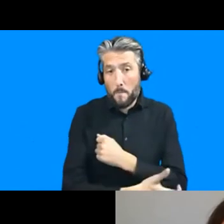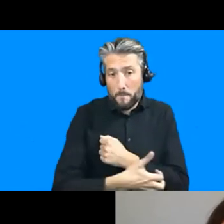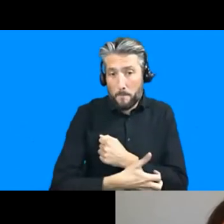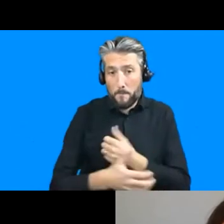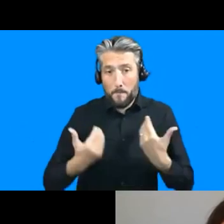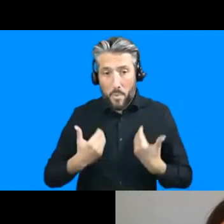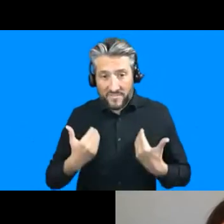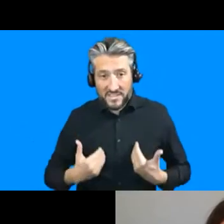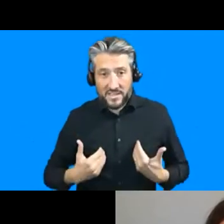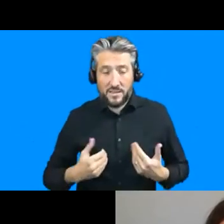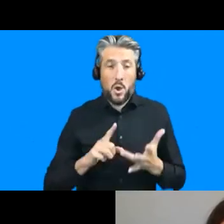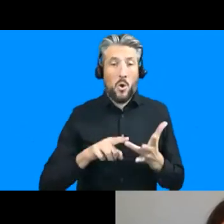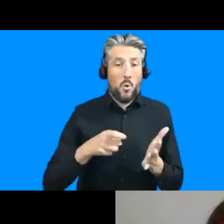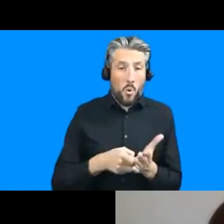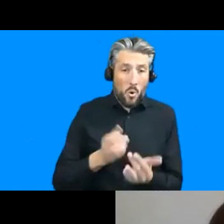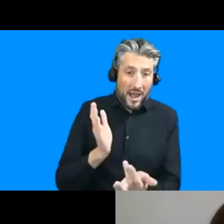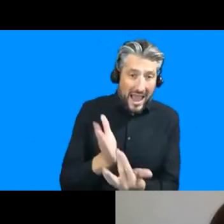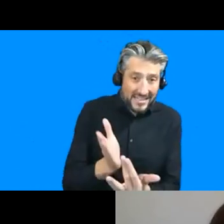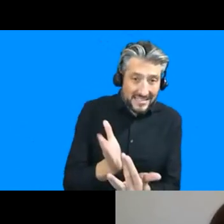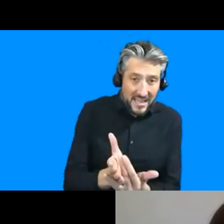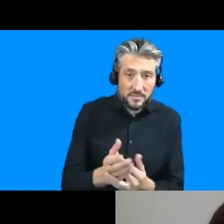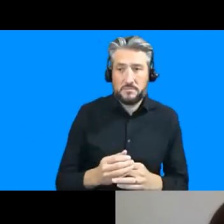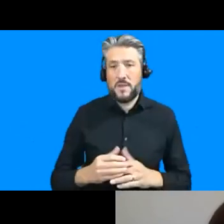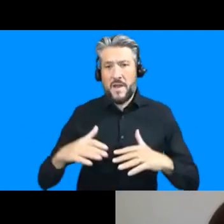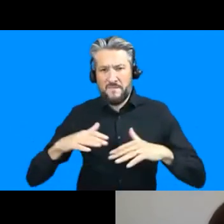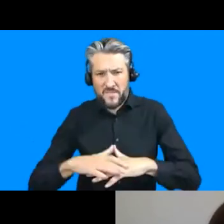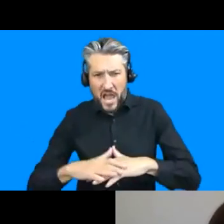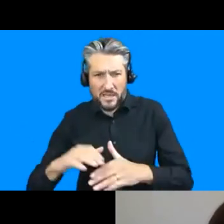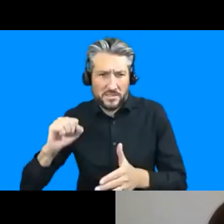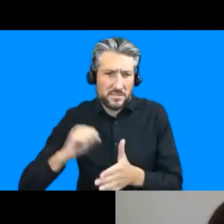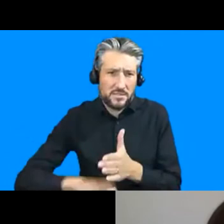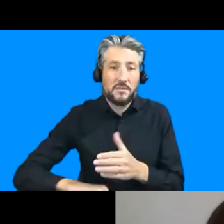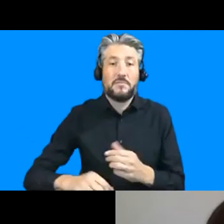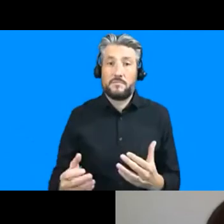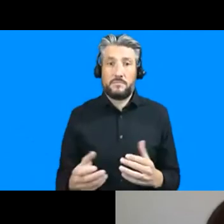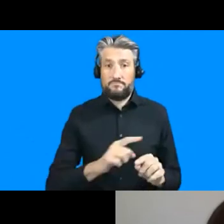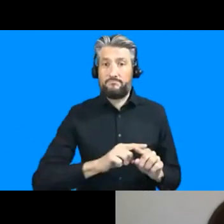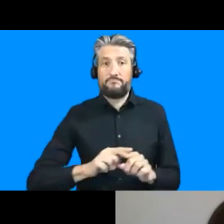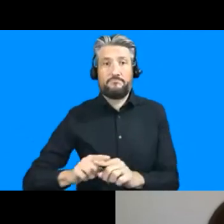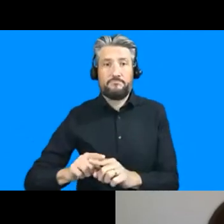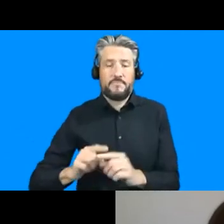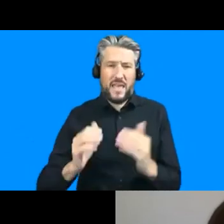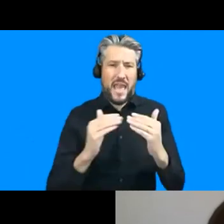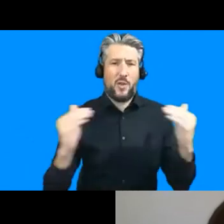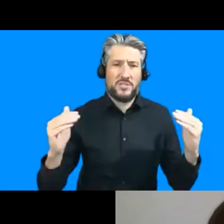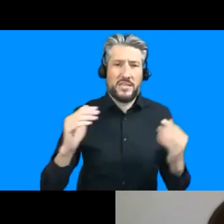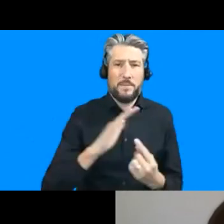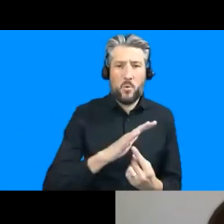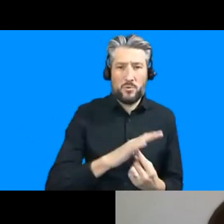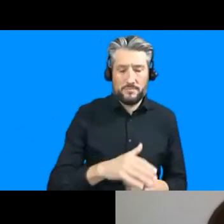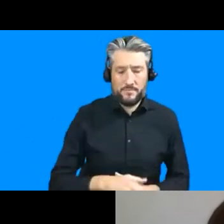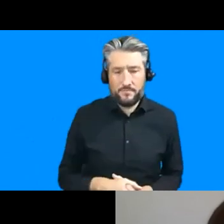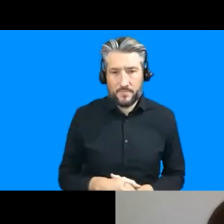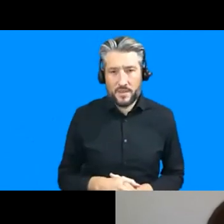respect to access to services or or violence and finally i think a big take home is the need for a paradigm shift